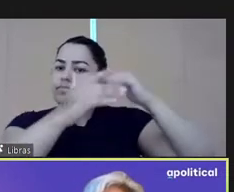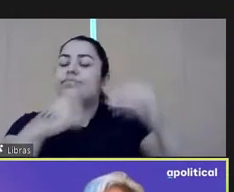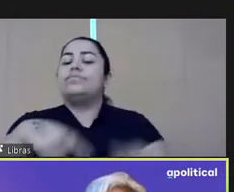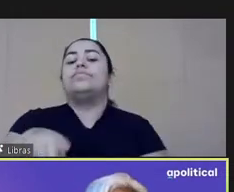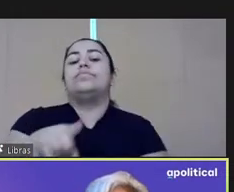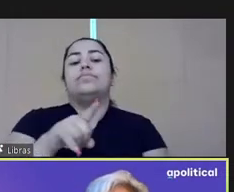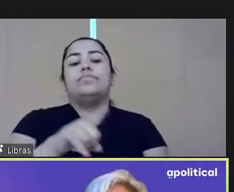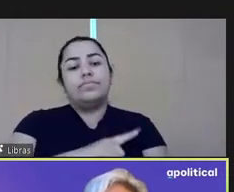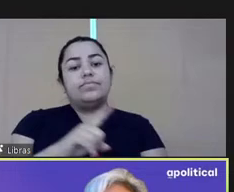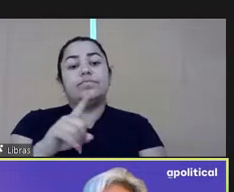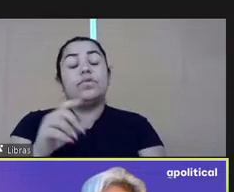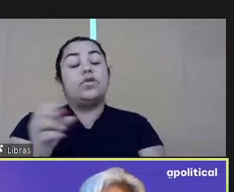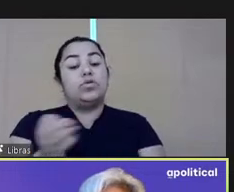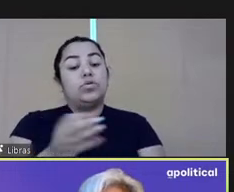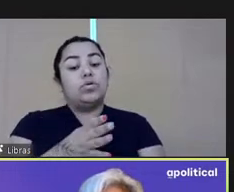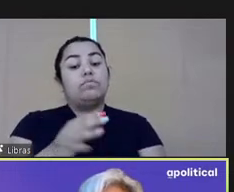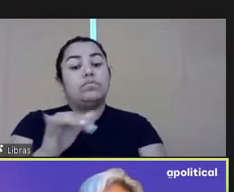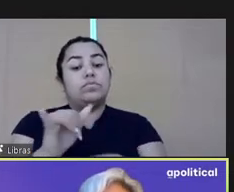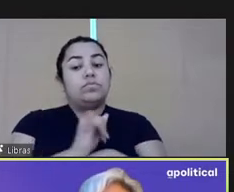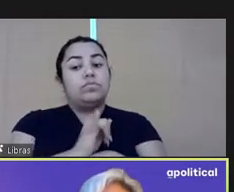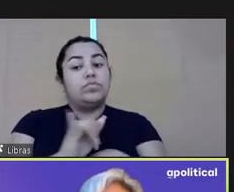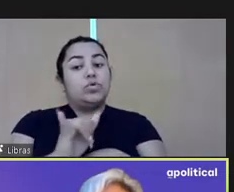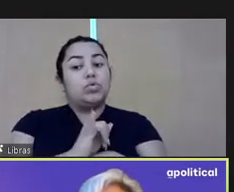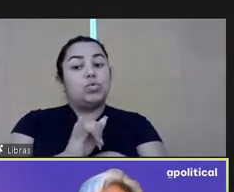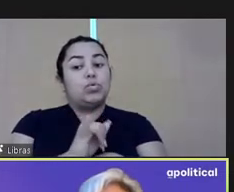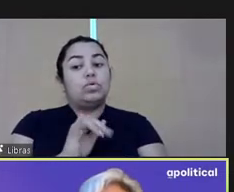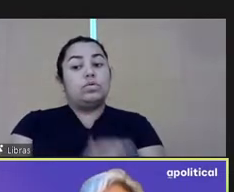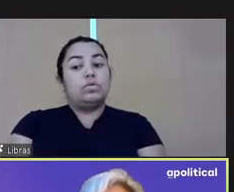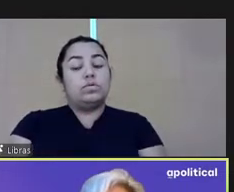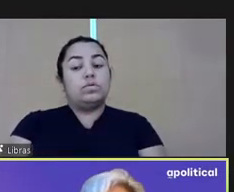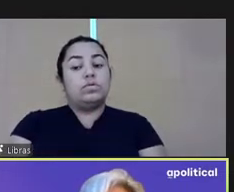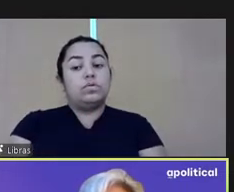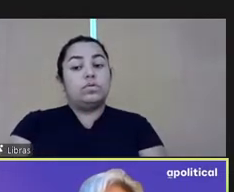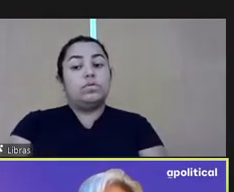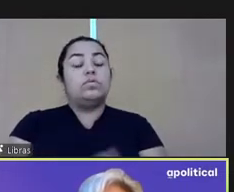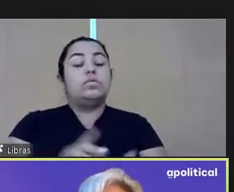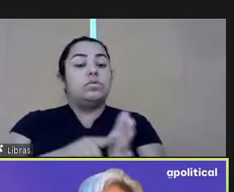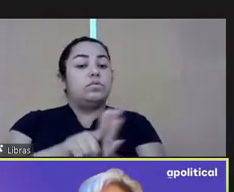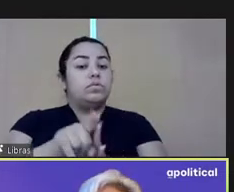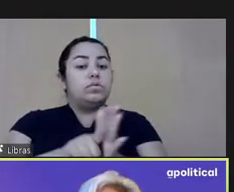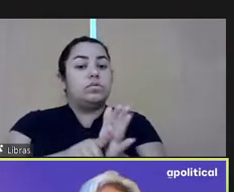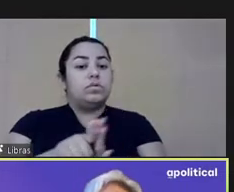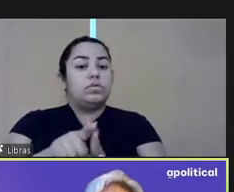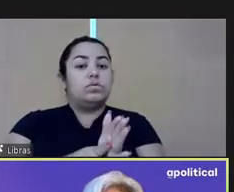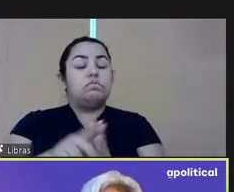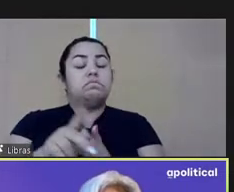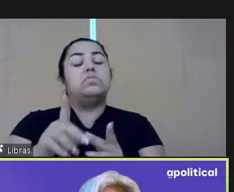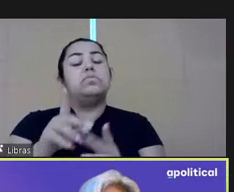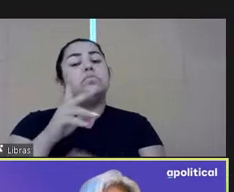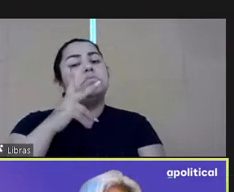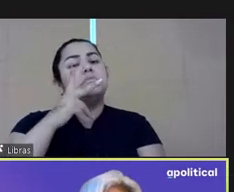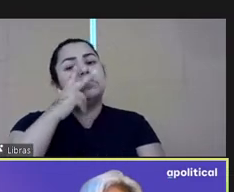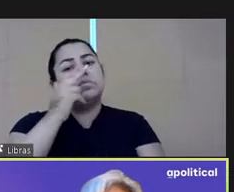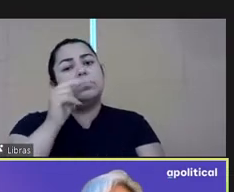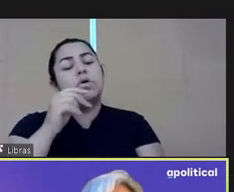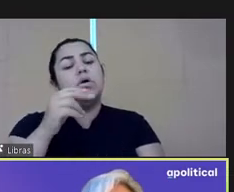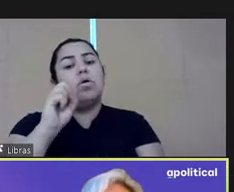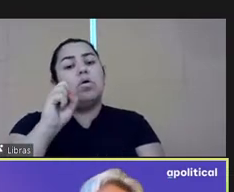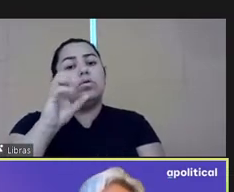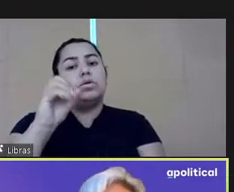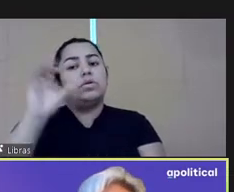In a recent survey that we did, we found that 80% of public servants, while motivated to act,